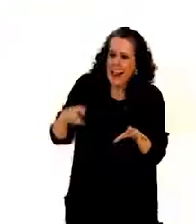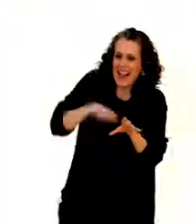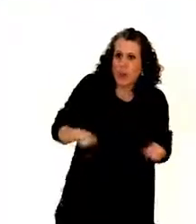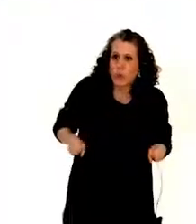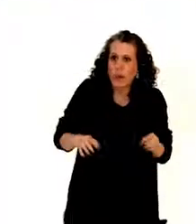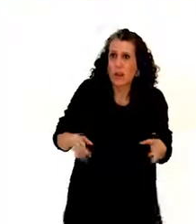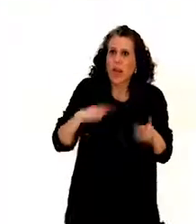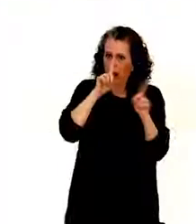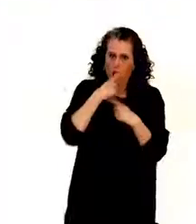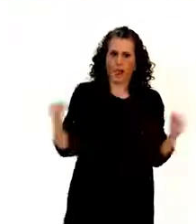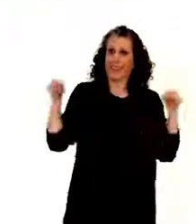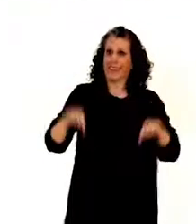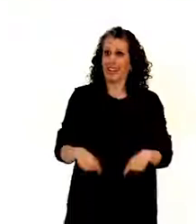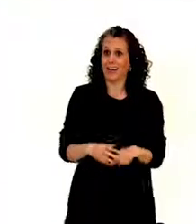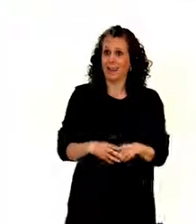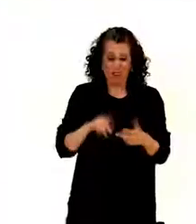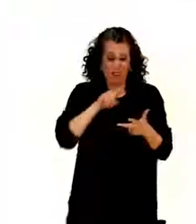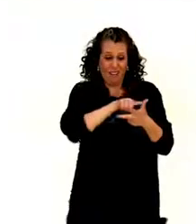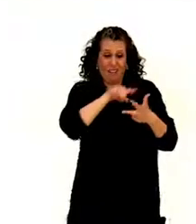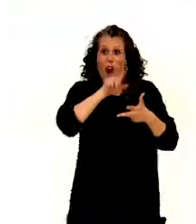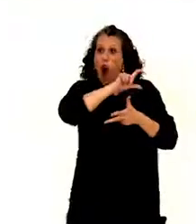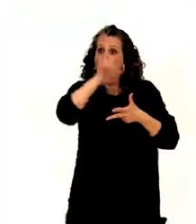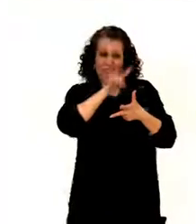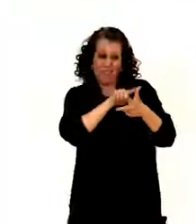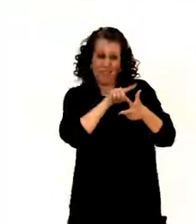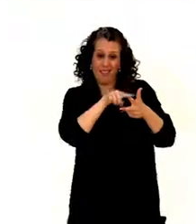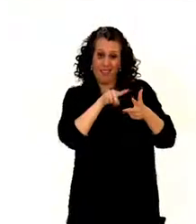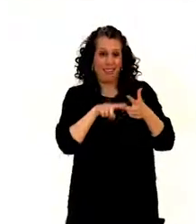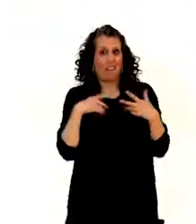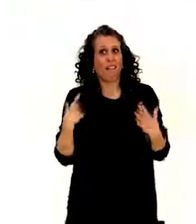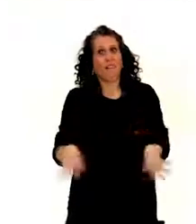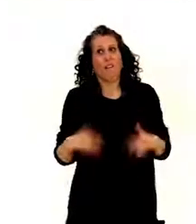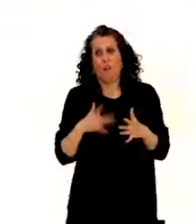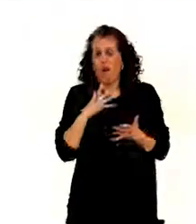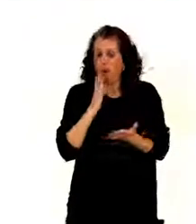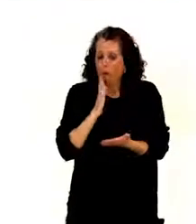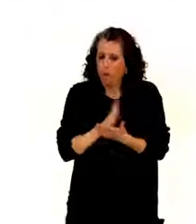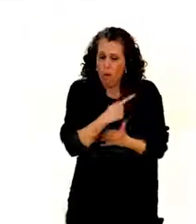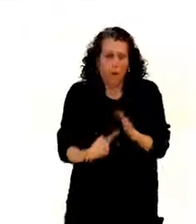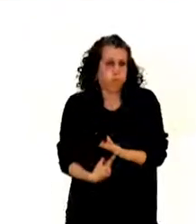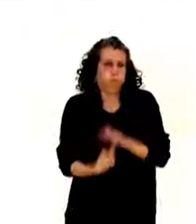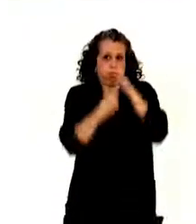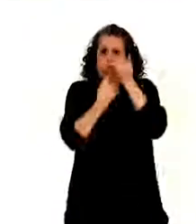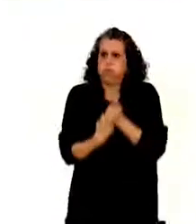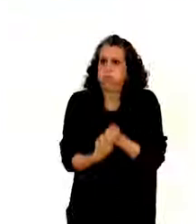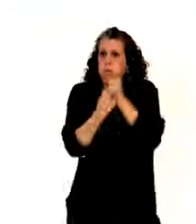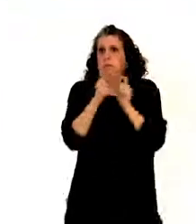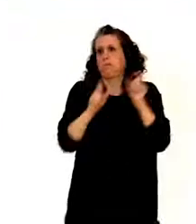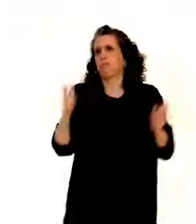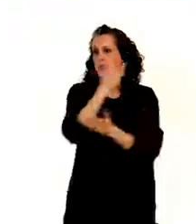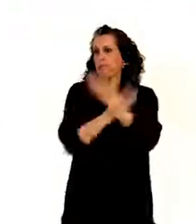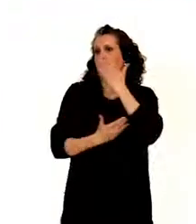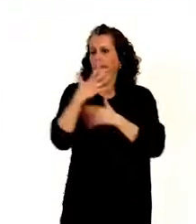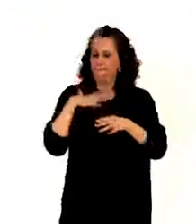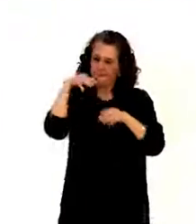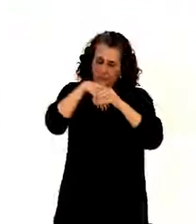with you. So these three articles are really of fundamental importance for persons with disabilities to be able to participate